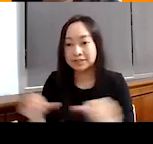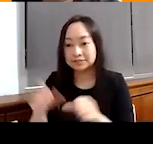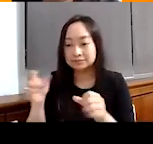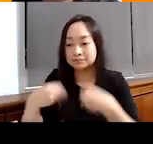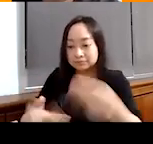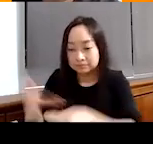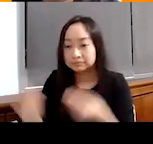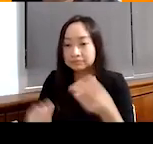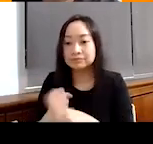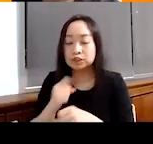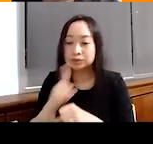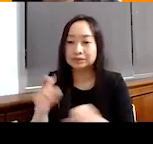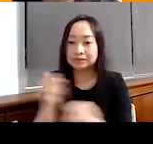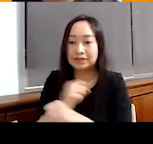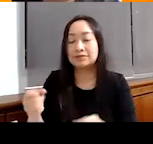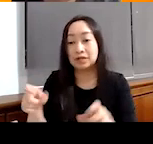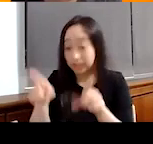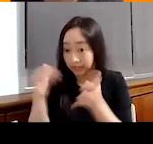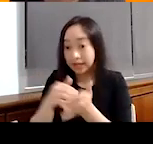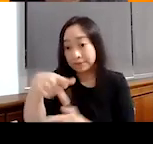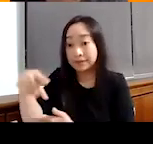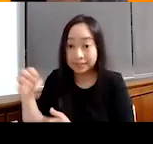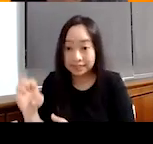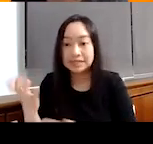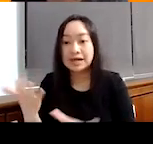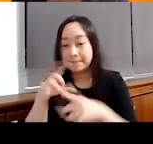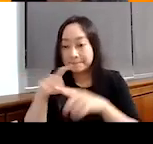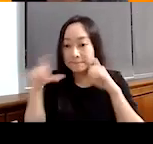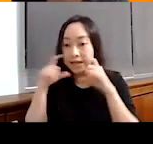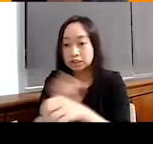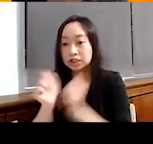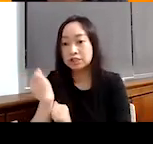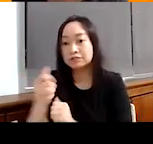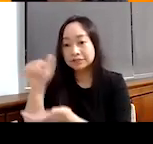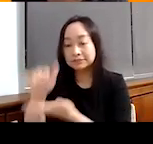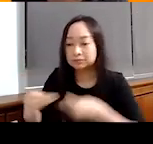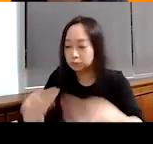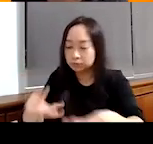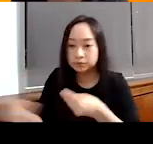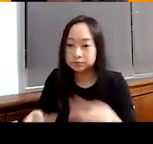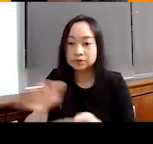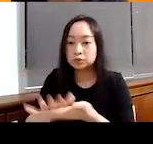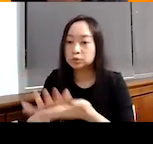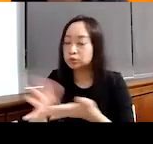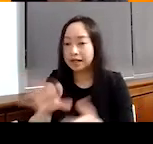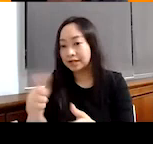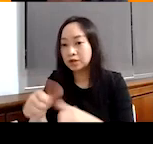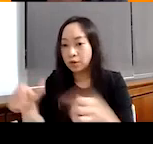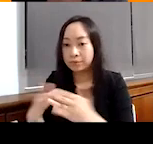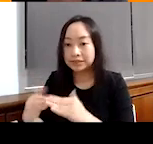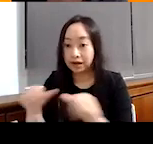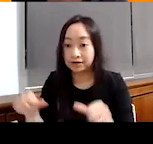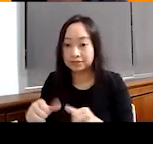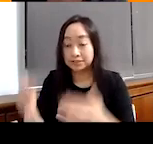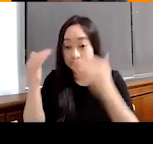of, um, personal protective equipment, gloves, masks, disinfectant, and so forth. Um, eventually we